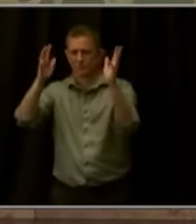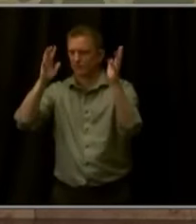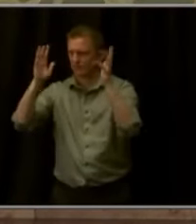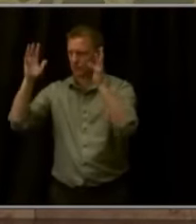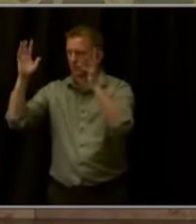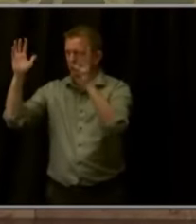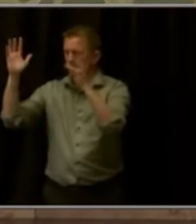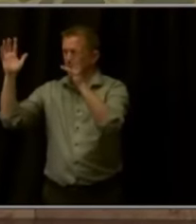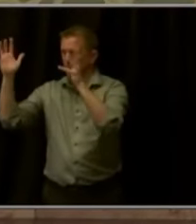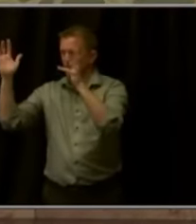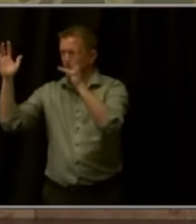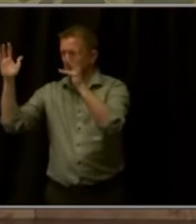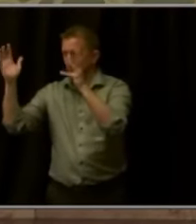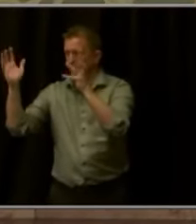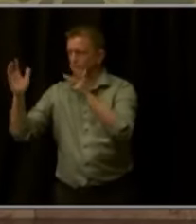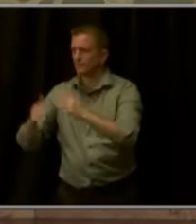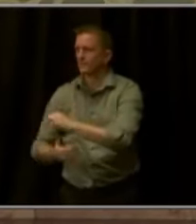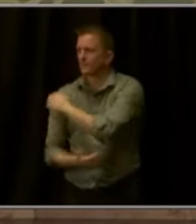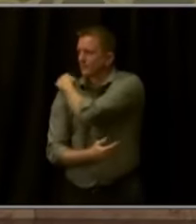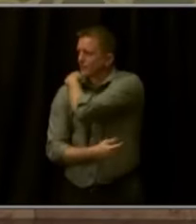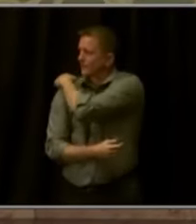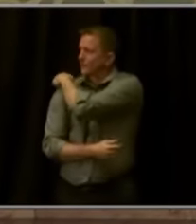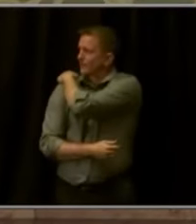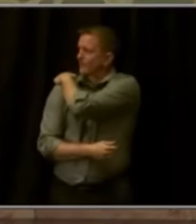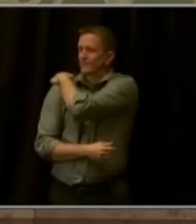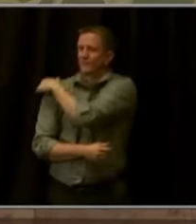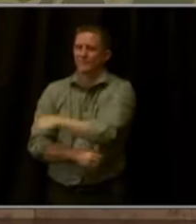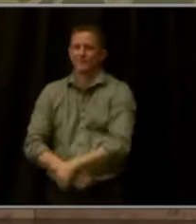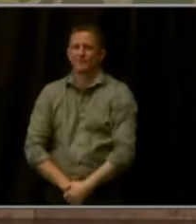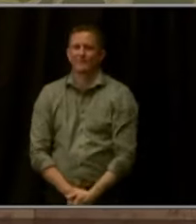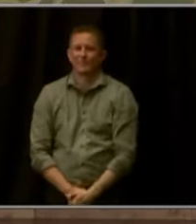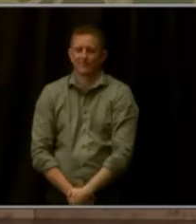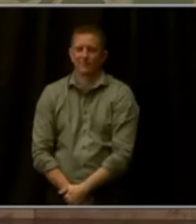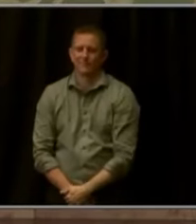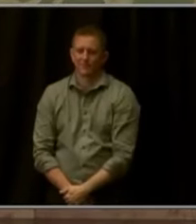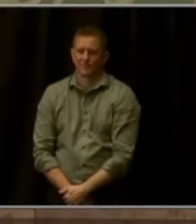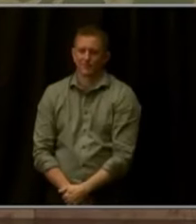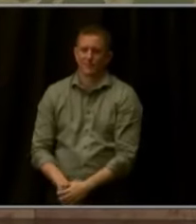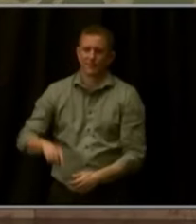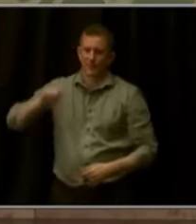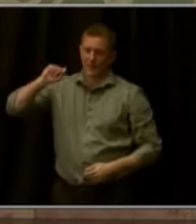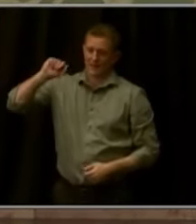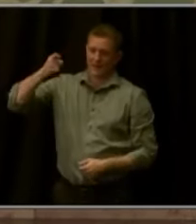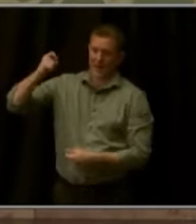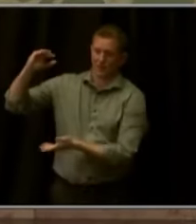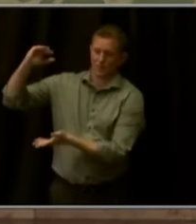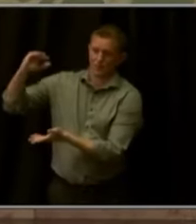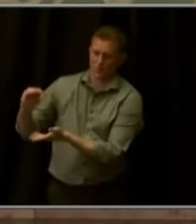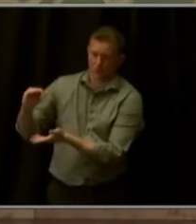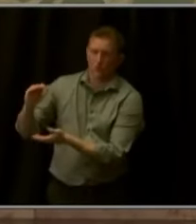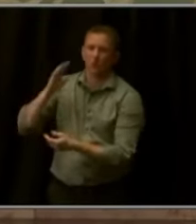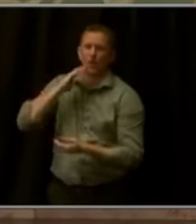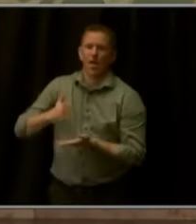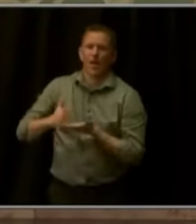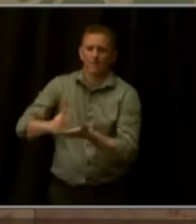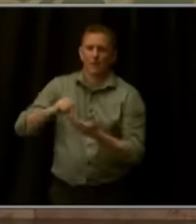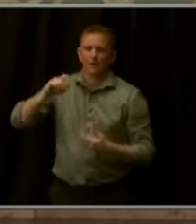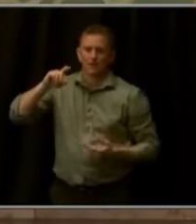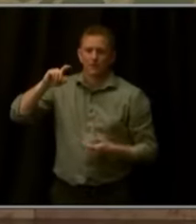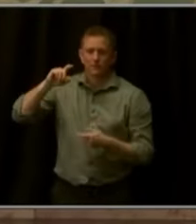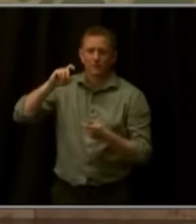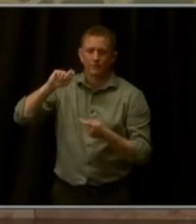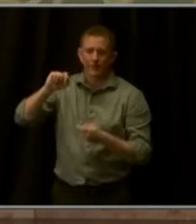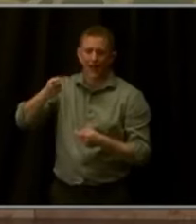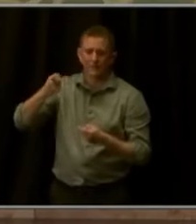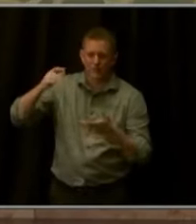Tax relief is the best mechanism to relieve costs of living pressure and spur economic growth for everyone in our